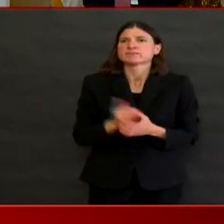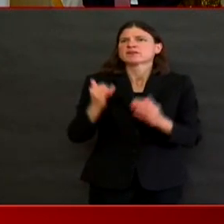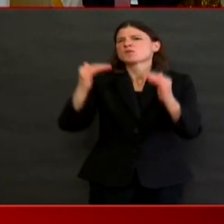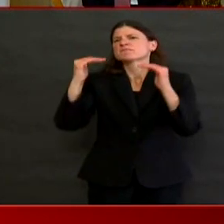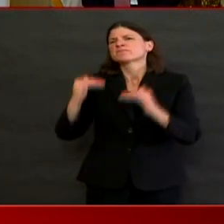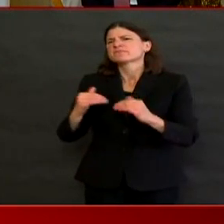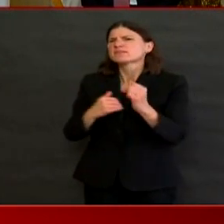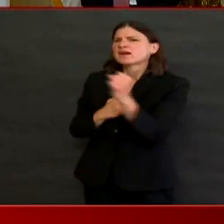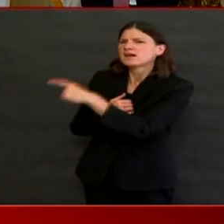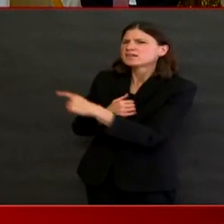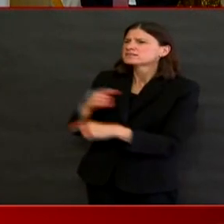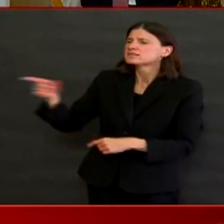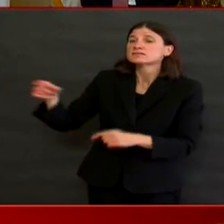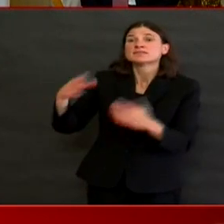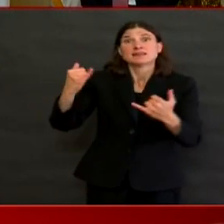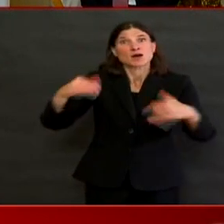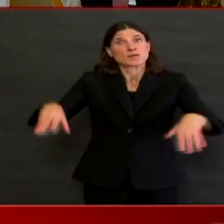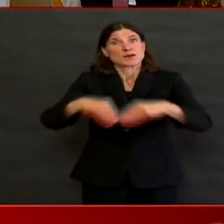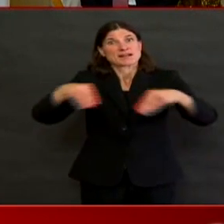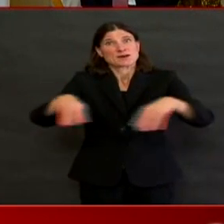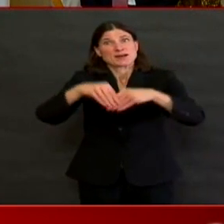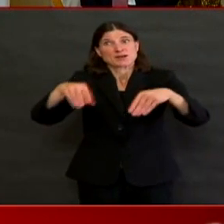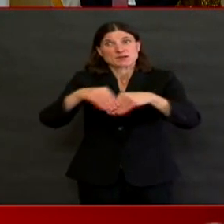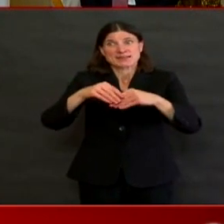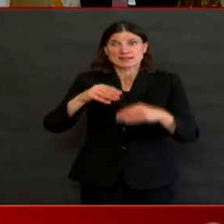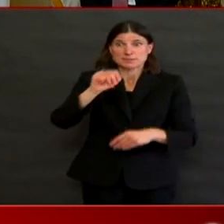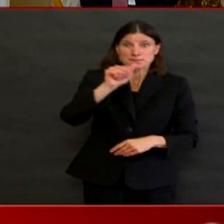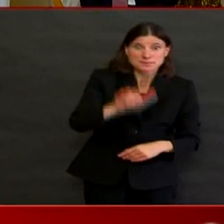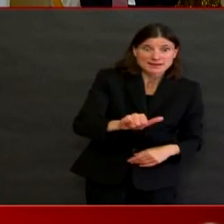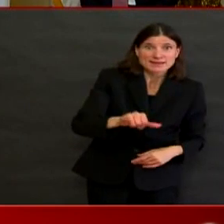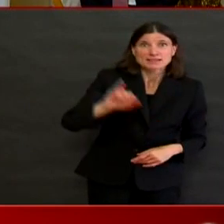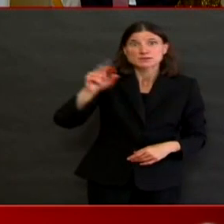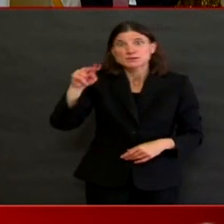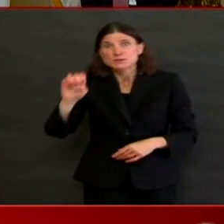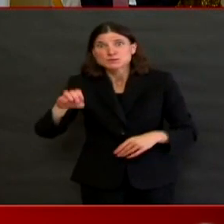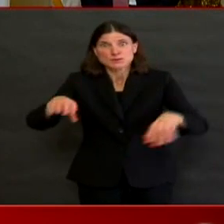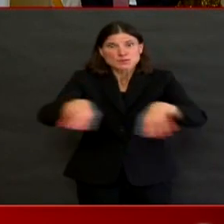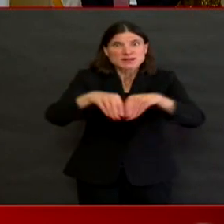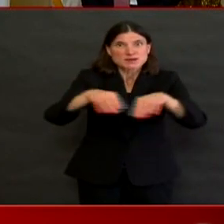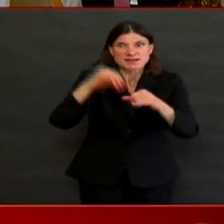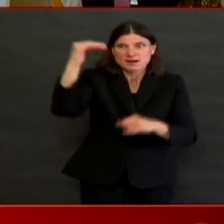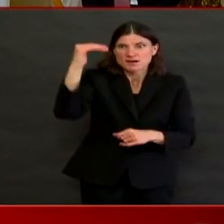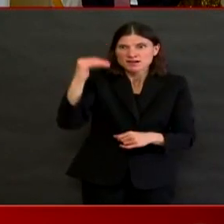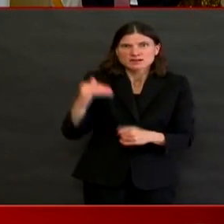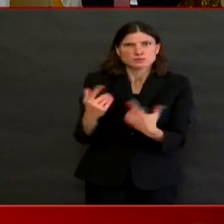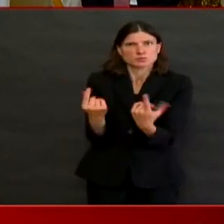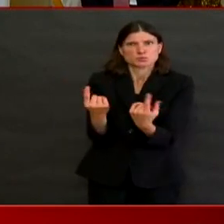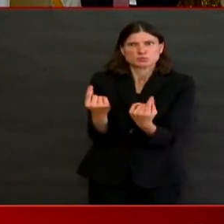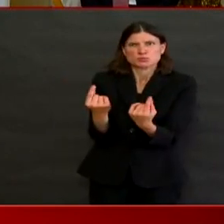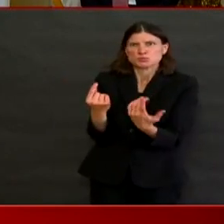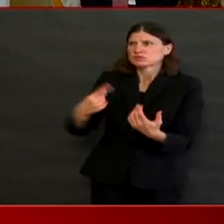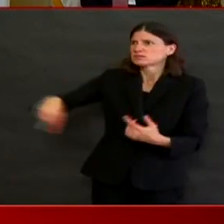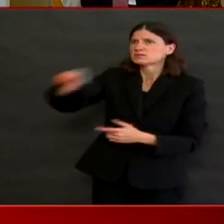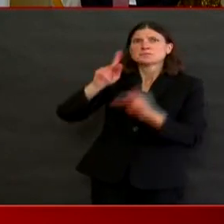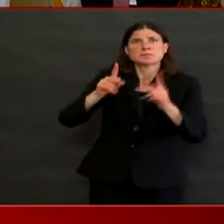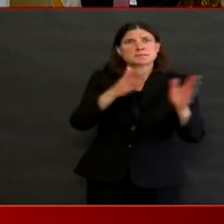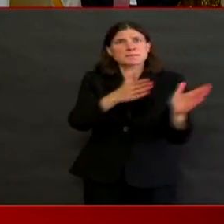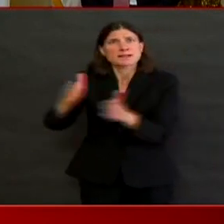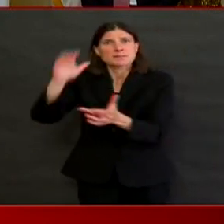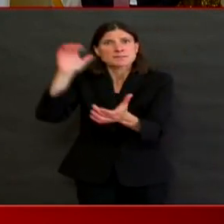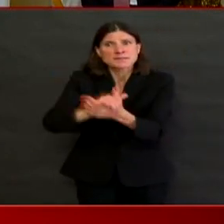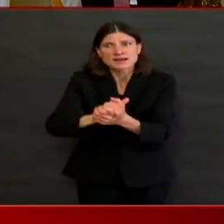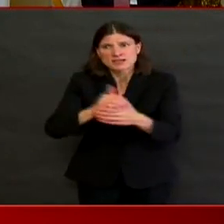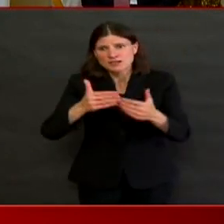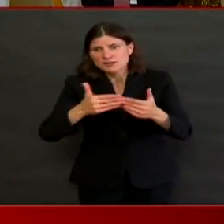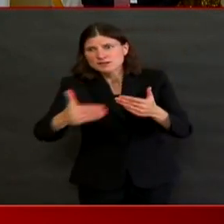over the next three months. What advice or guidance do you have for those couples who are planning to host their big day? Yeah, so this is a tough one,